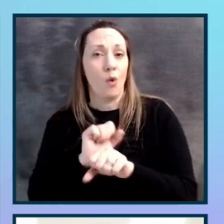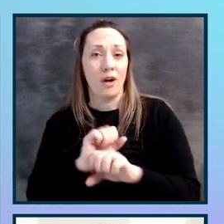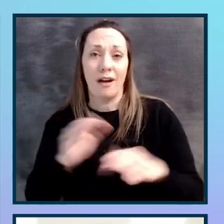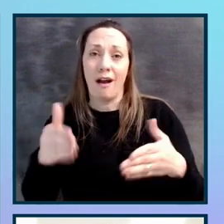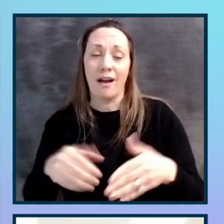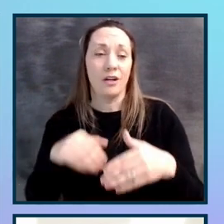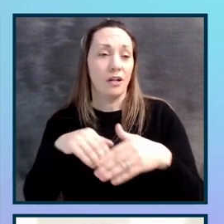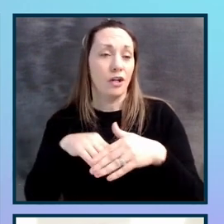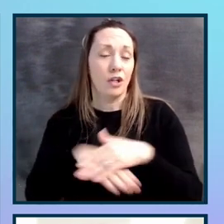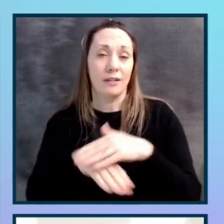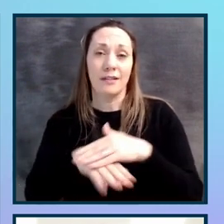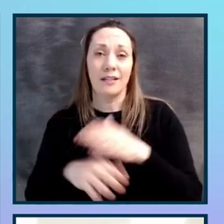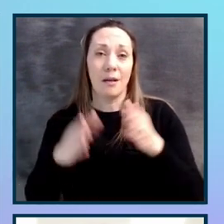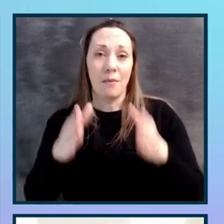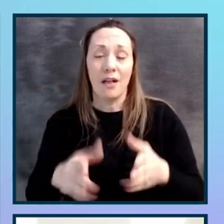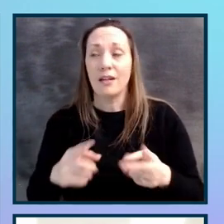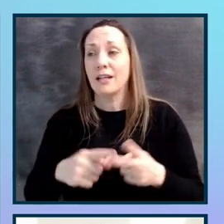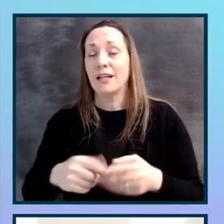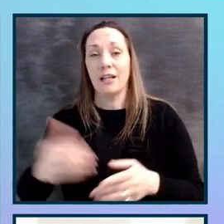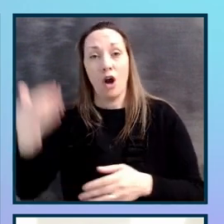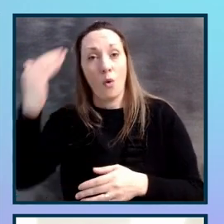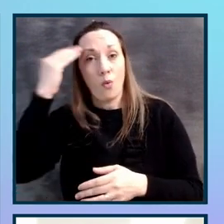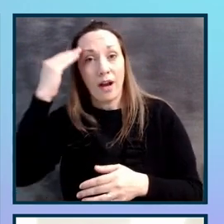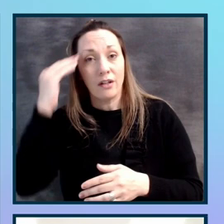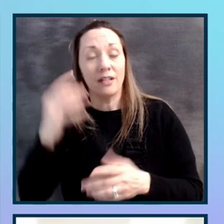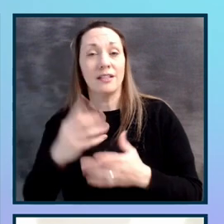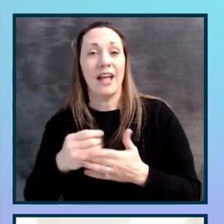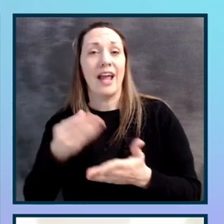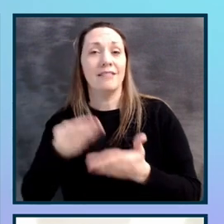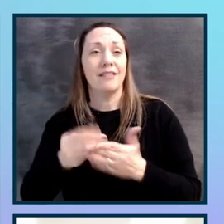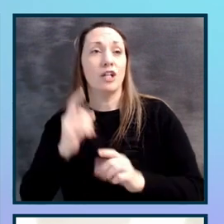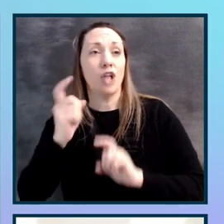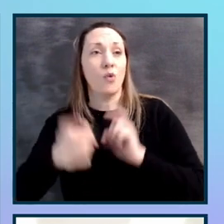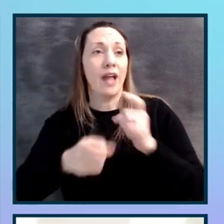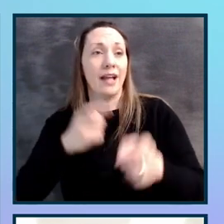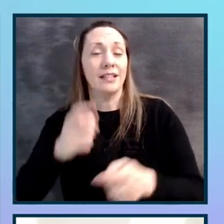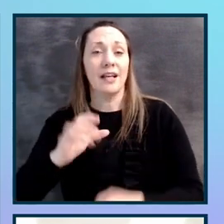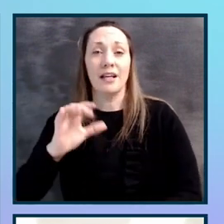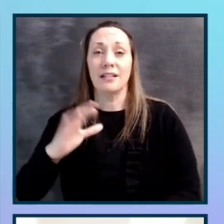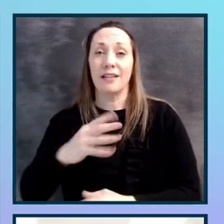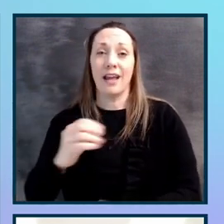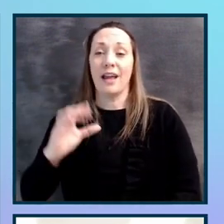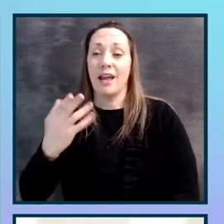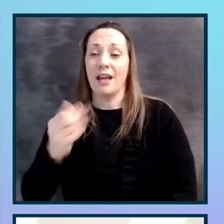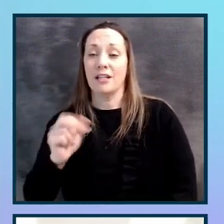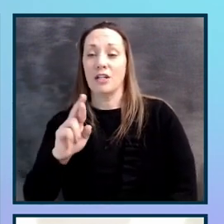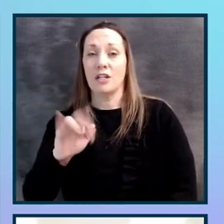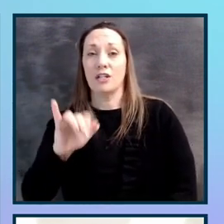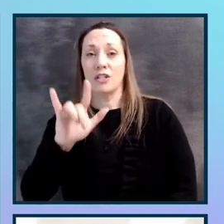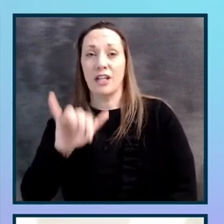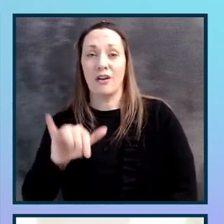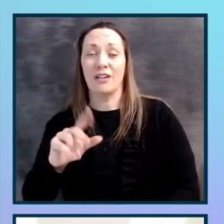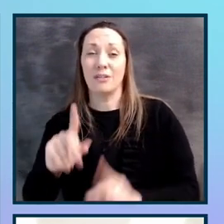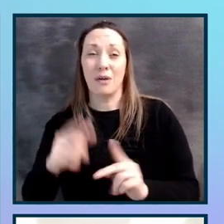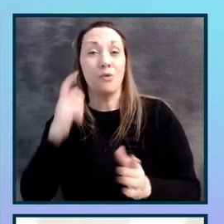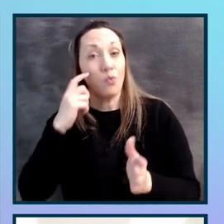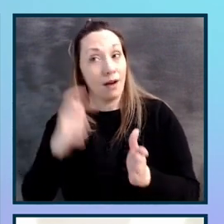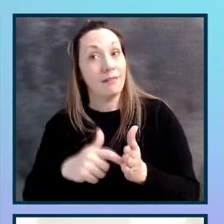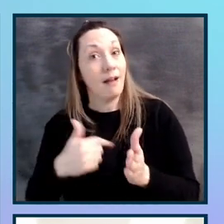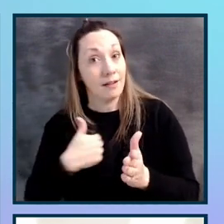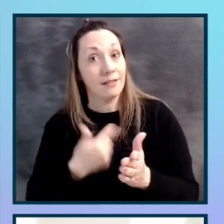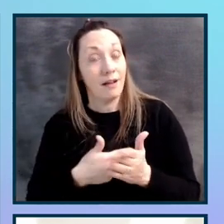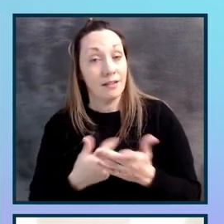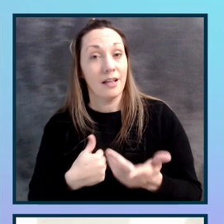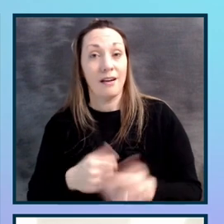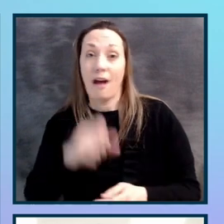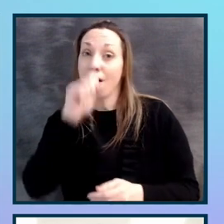raise lots of awareness and donations for charities. So we're really recognized for all our efforts as employees and I